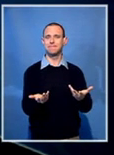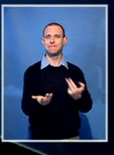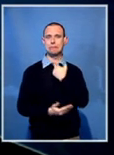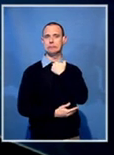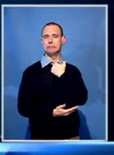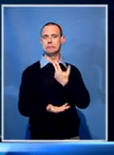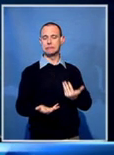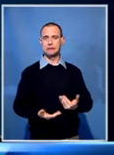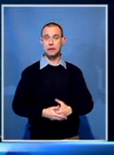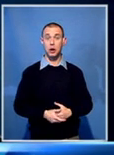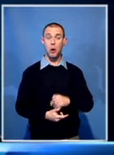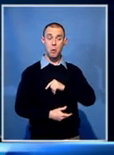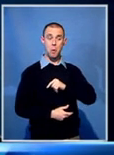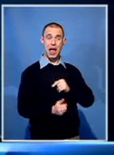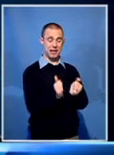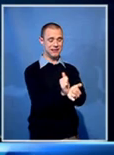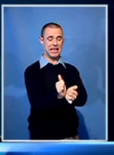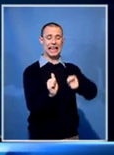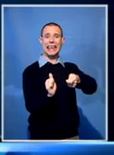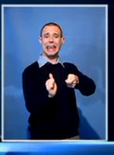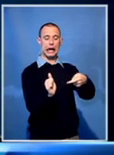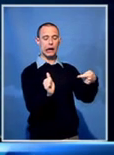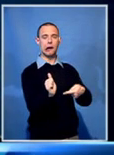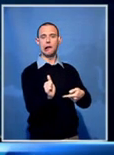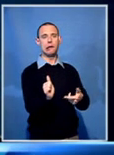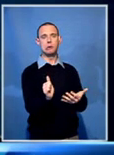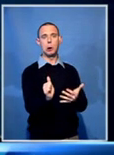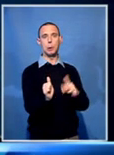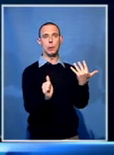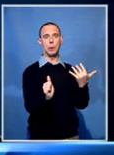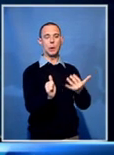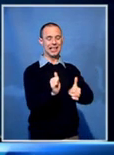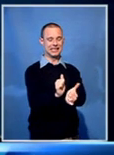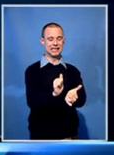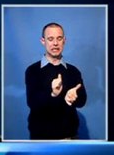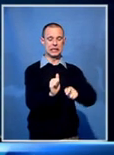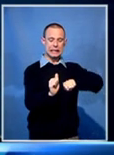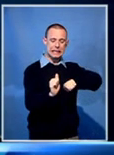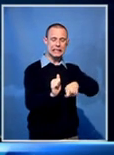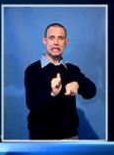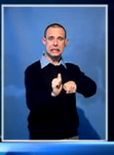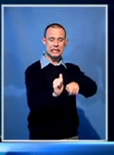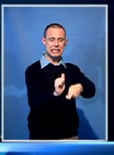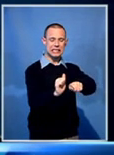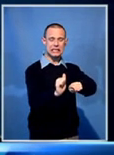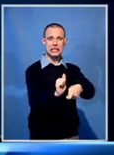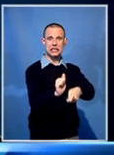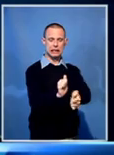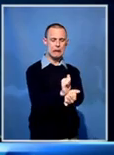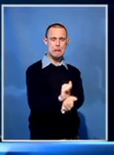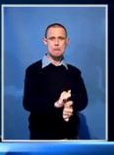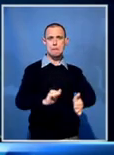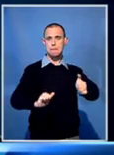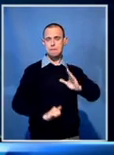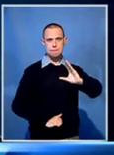It was then that we were able to loosen the handcuffs because they had